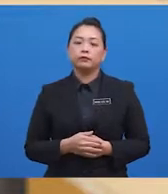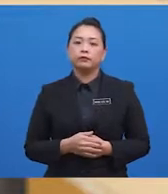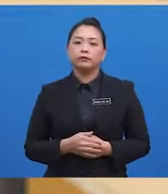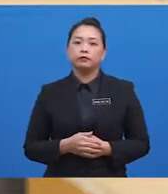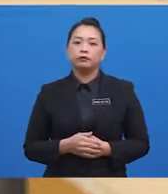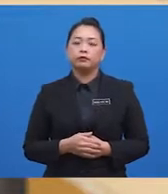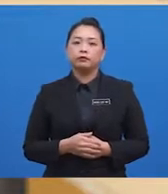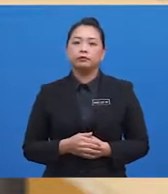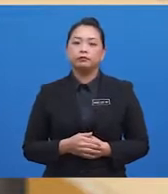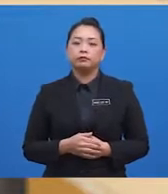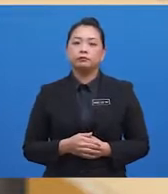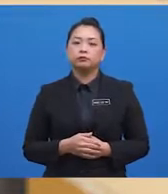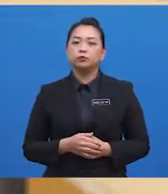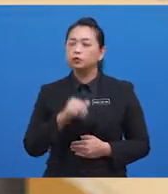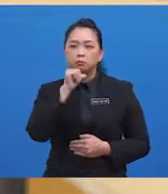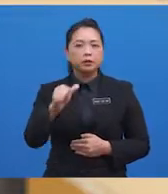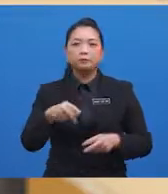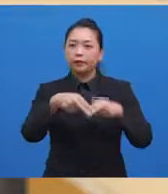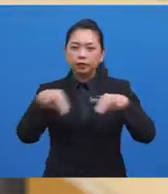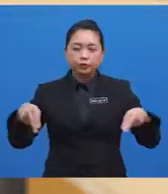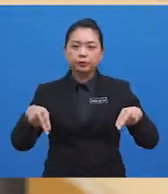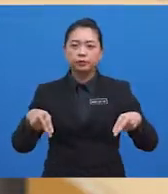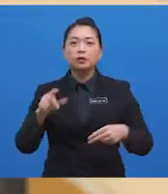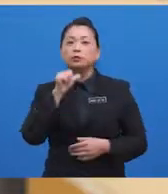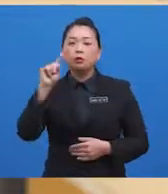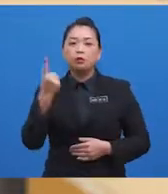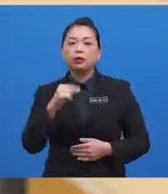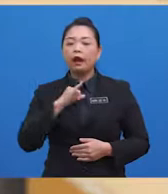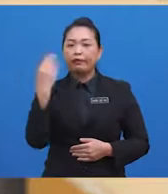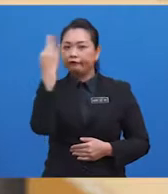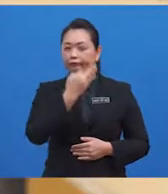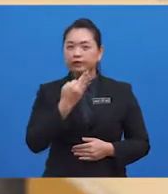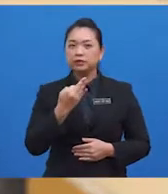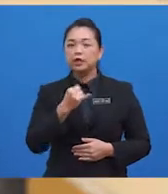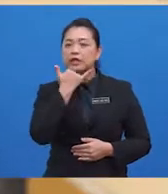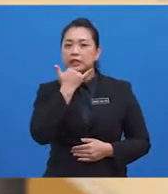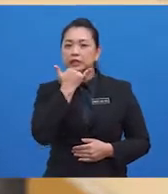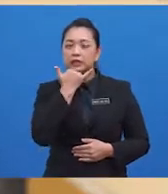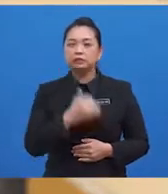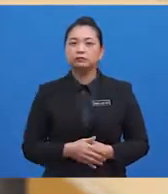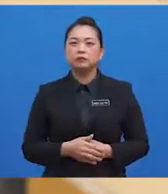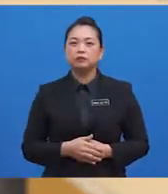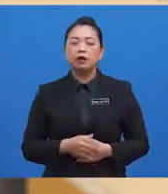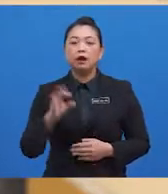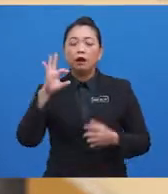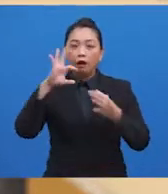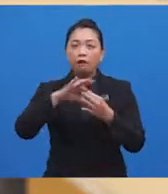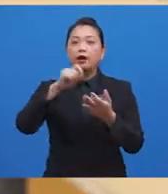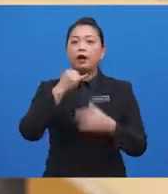magnitude of my tumble was immeasurable. Not only did I face the legal and professional ramifications of having